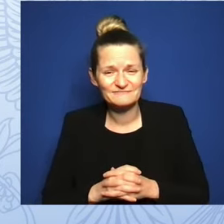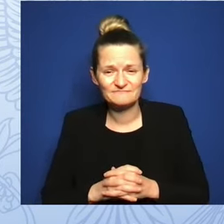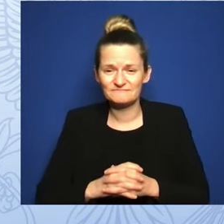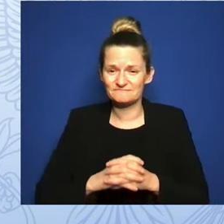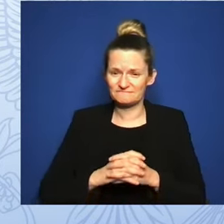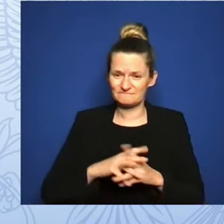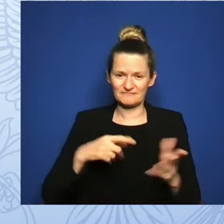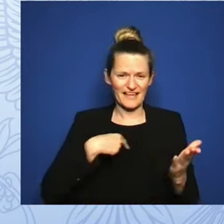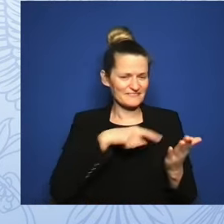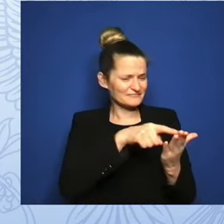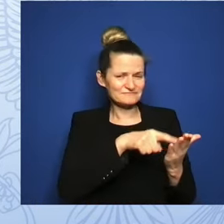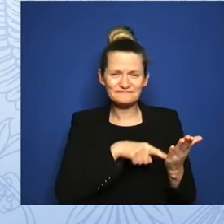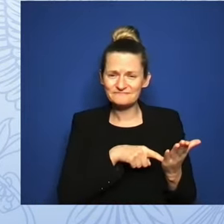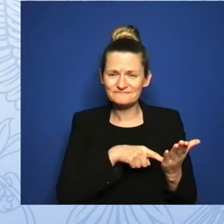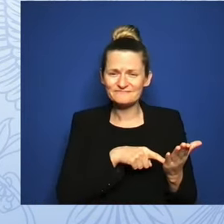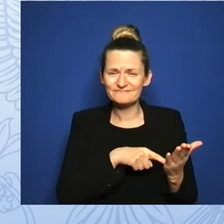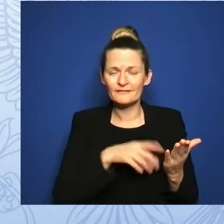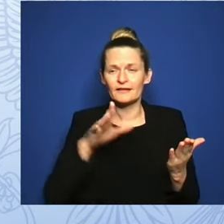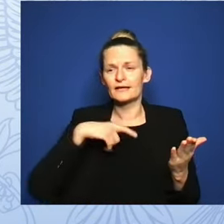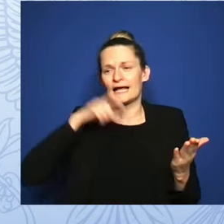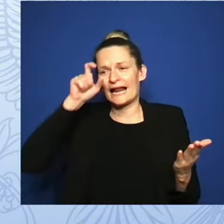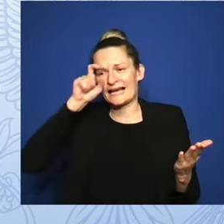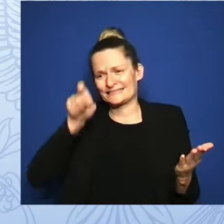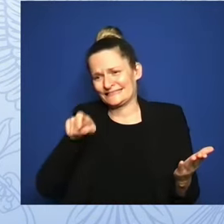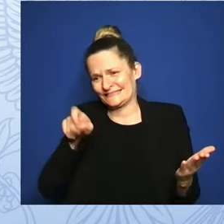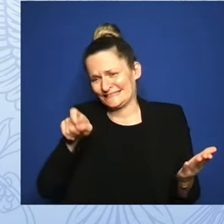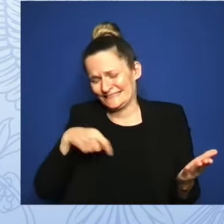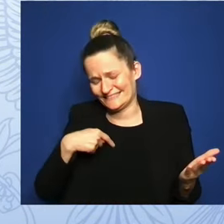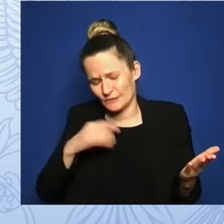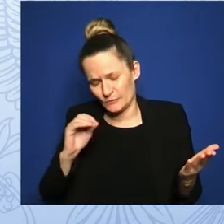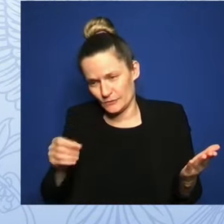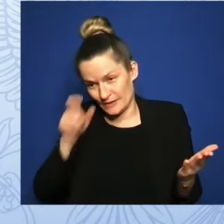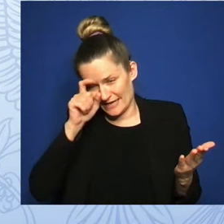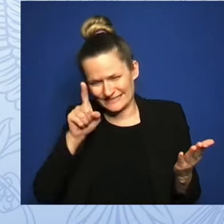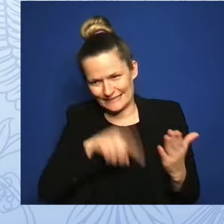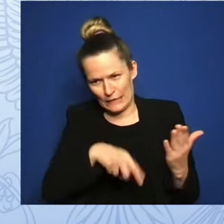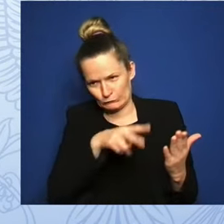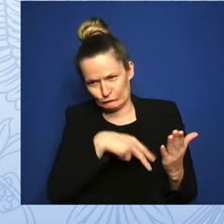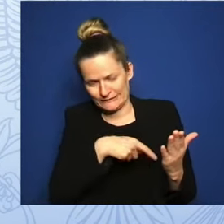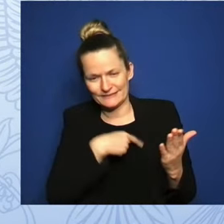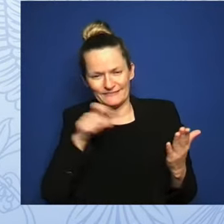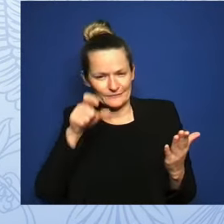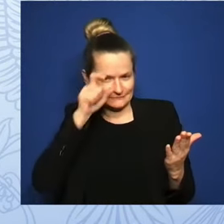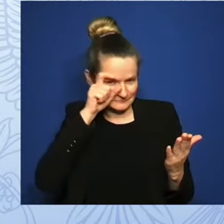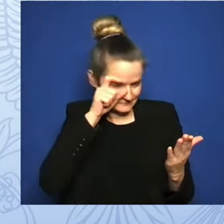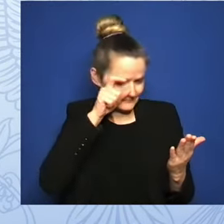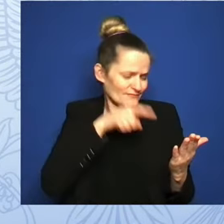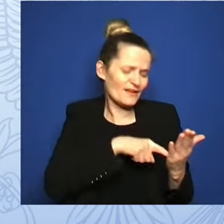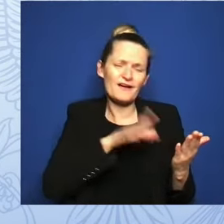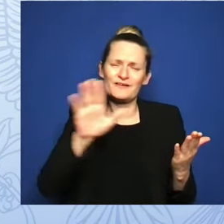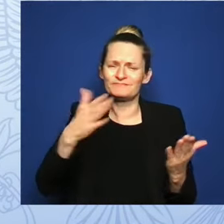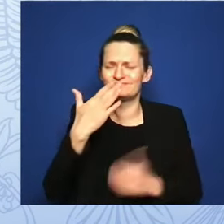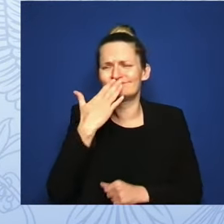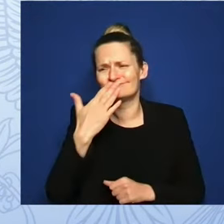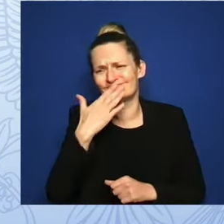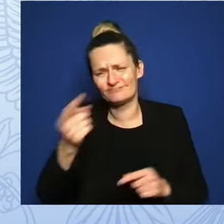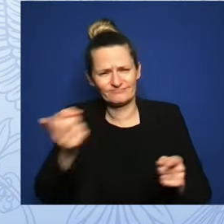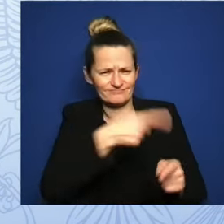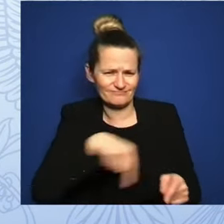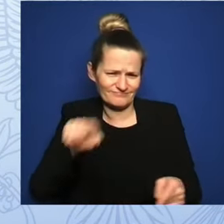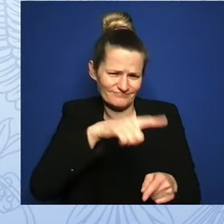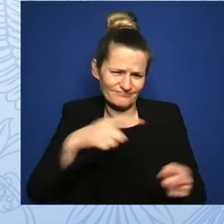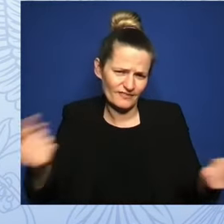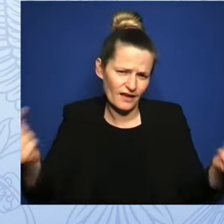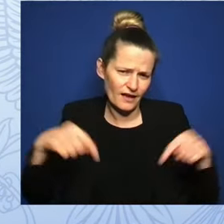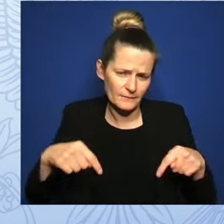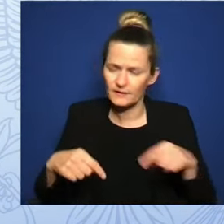my glasses. Anyway, thank you all for being here today. I really appreciate it. Thank you for having us. Thank you so much for having